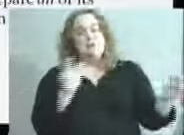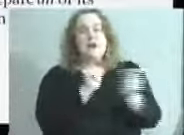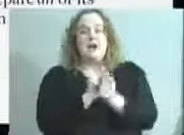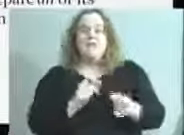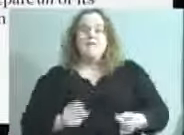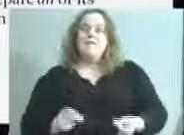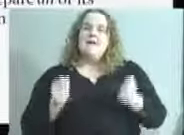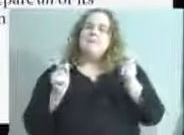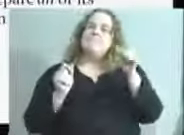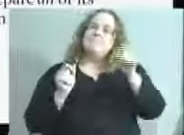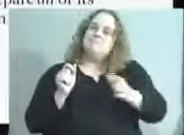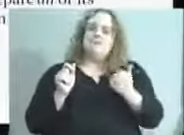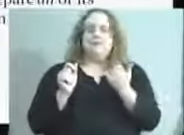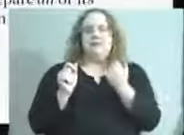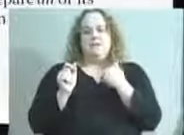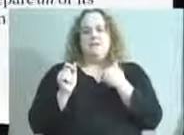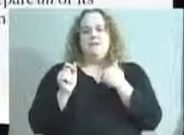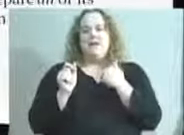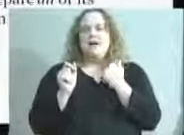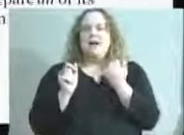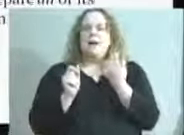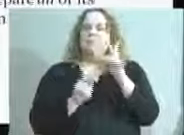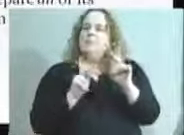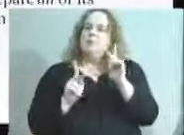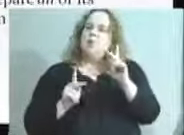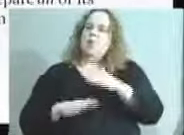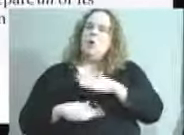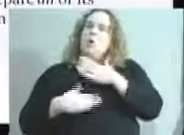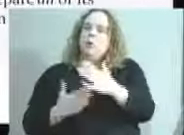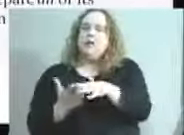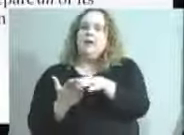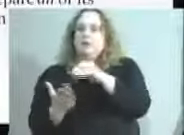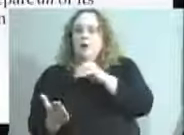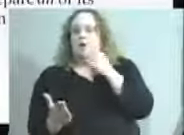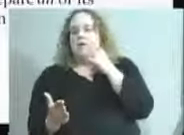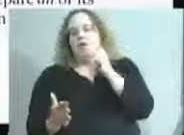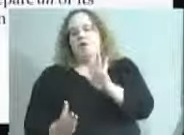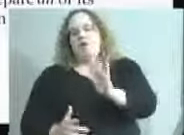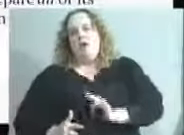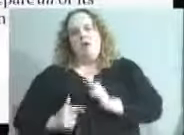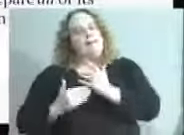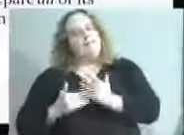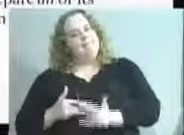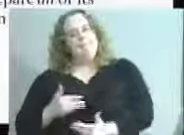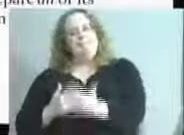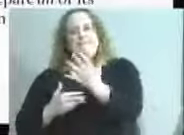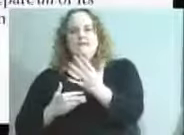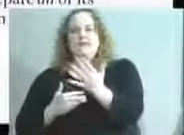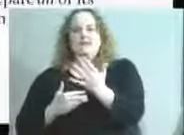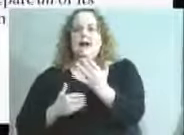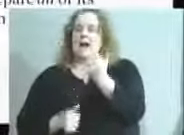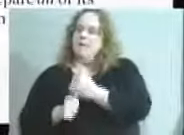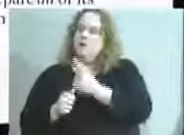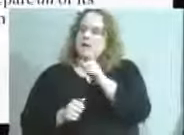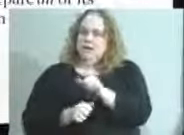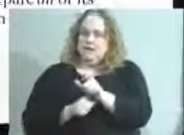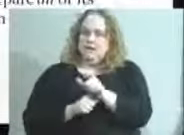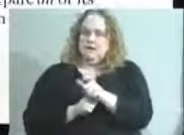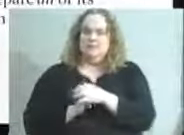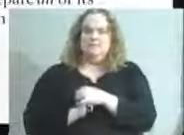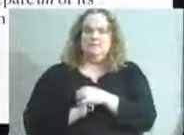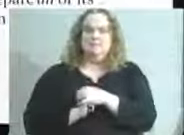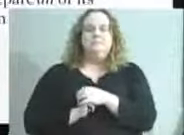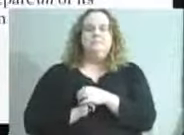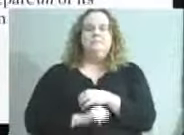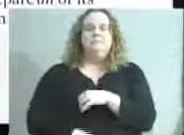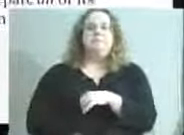have lifelong learning has never been more important. And the sooner we get everybody on board with that, the better we will be. It's all about tying the